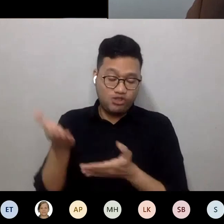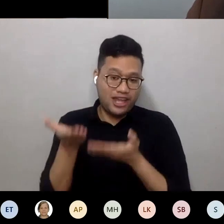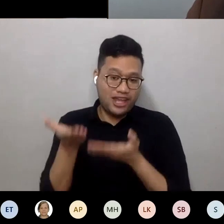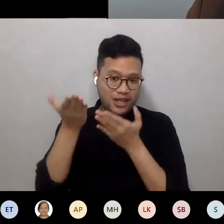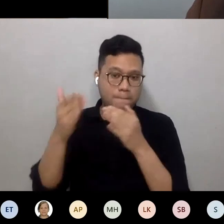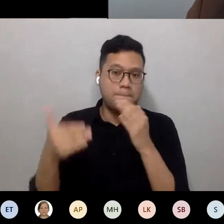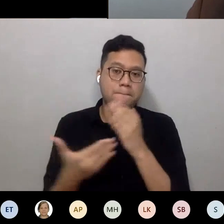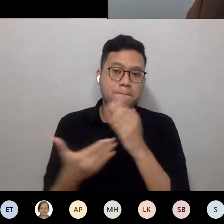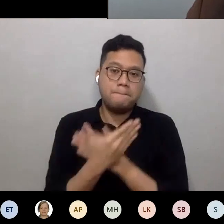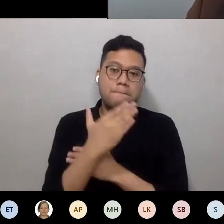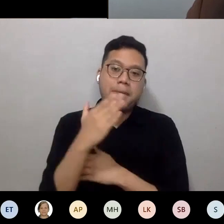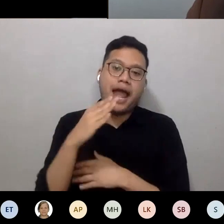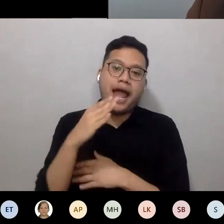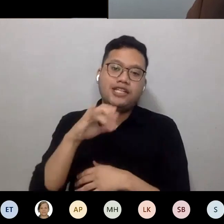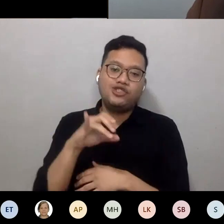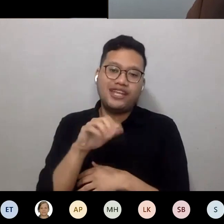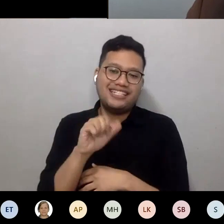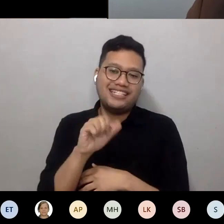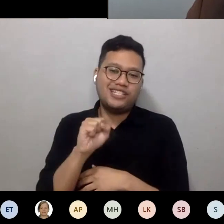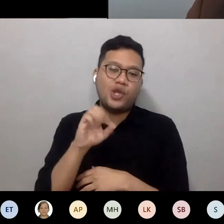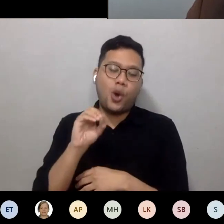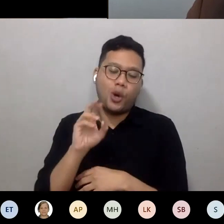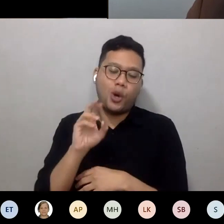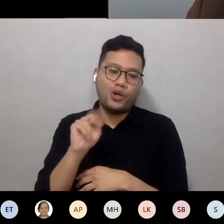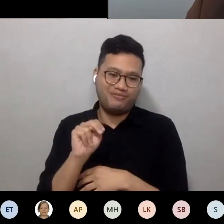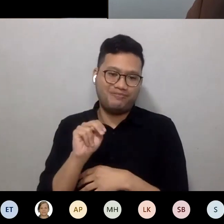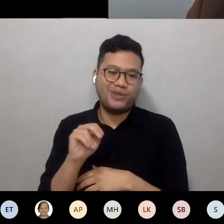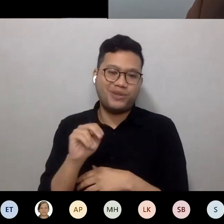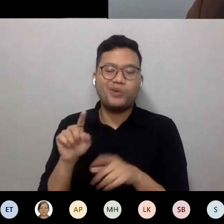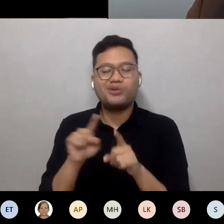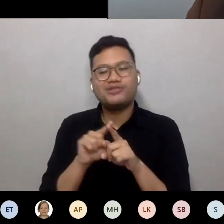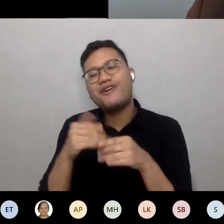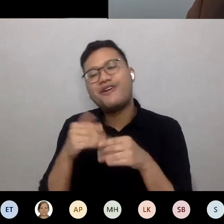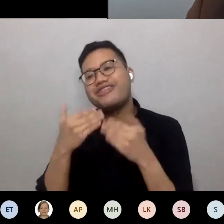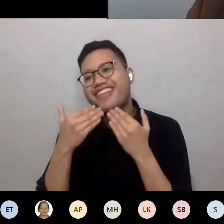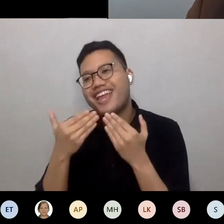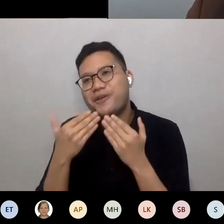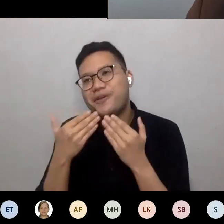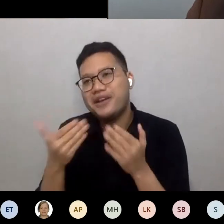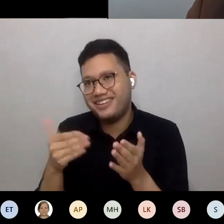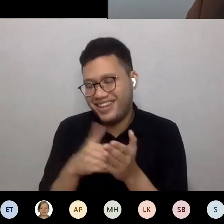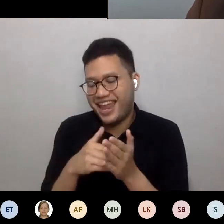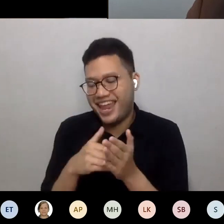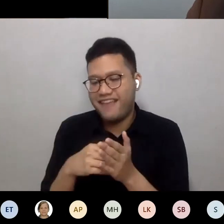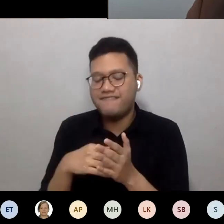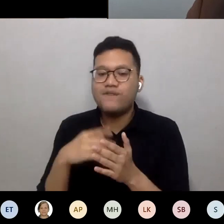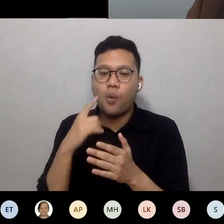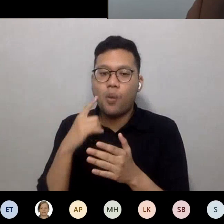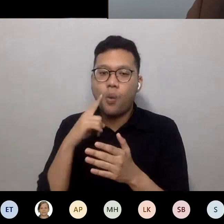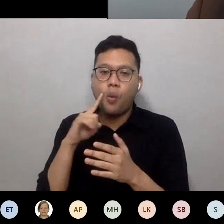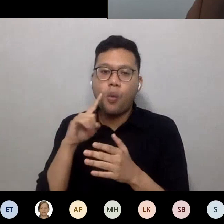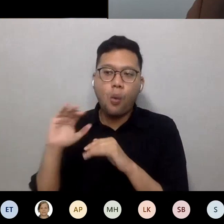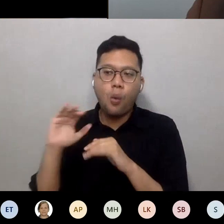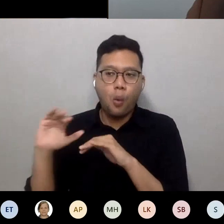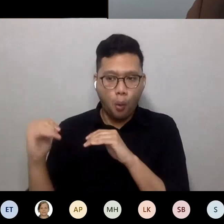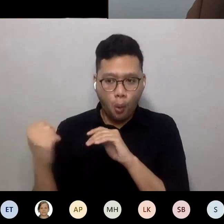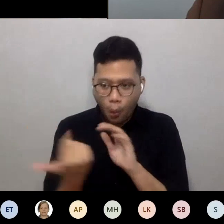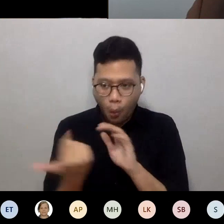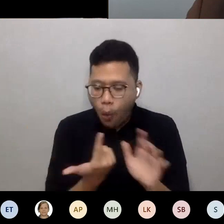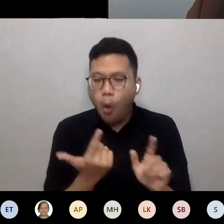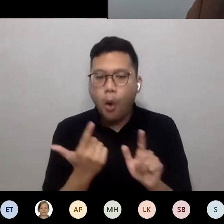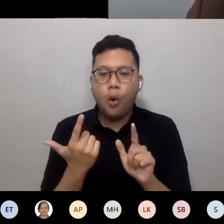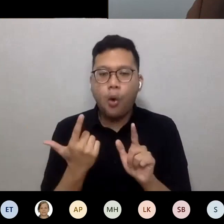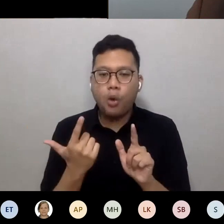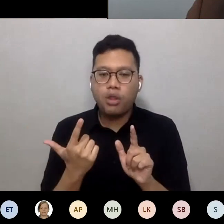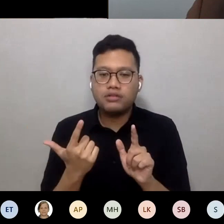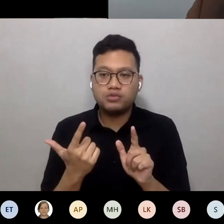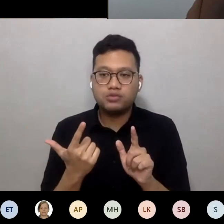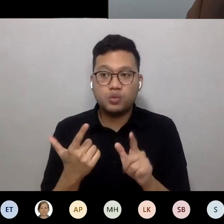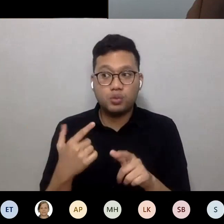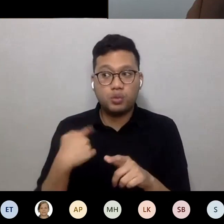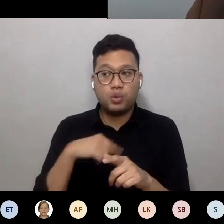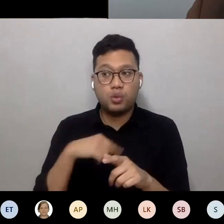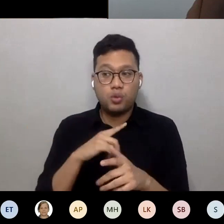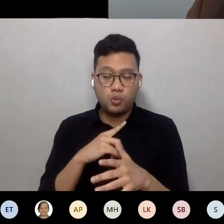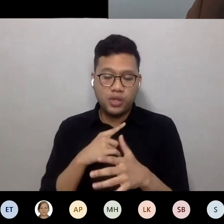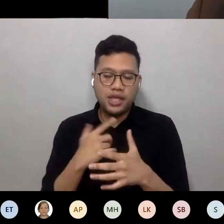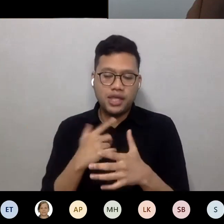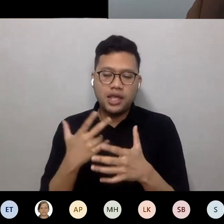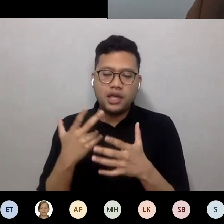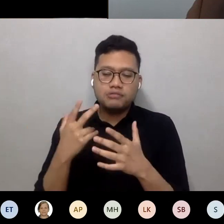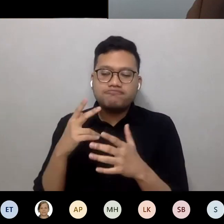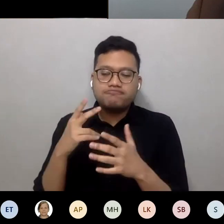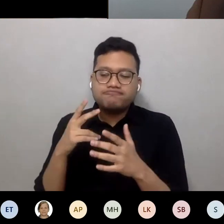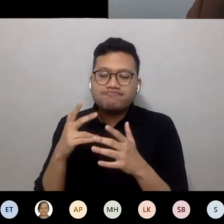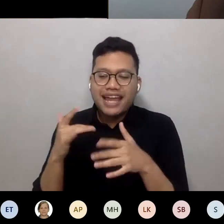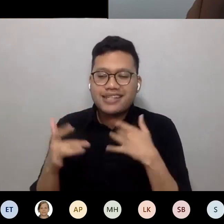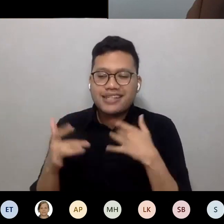thank you everybody for joining us and being part of this Knowledge is Great Lecture. We're looking forward to inviting you back again to more